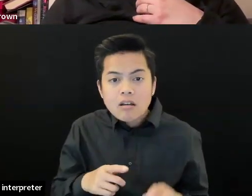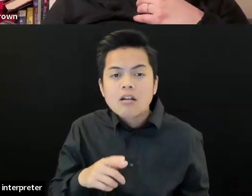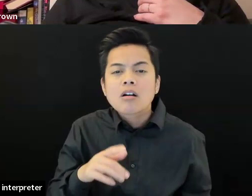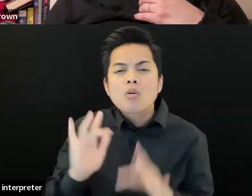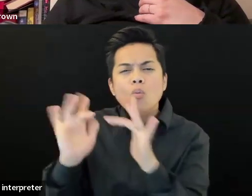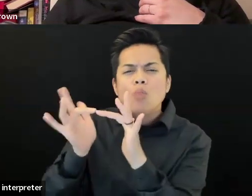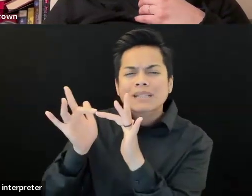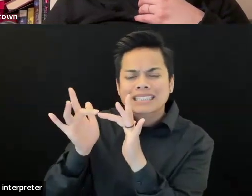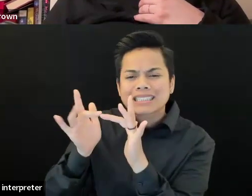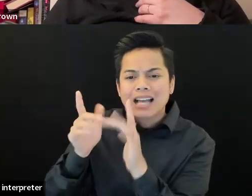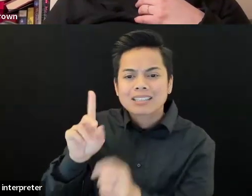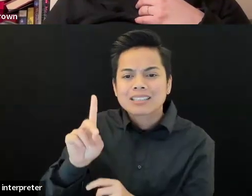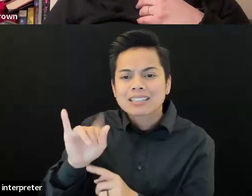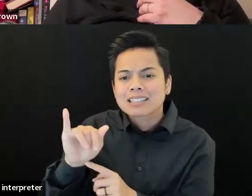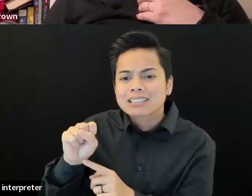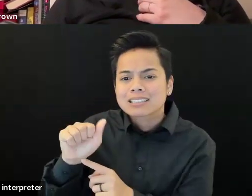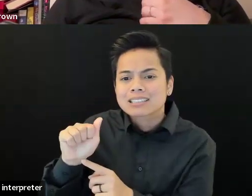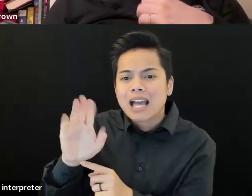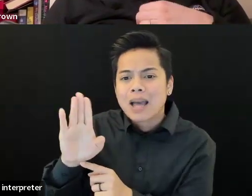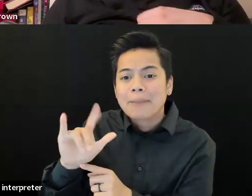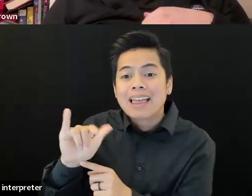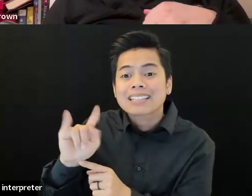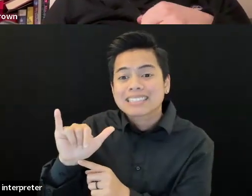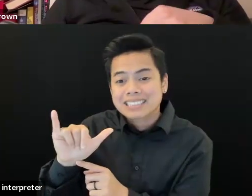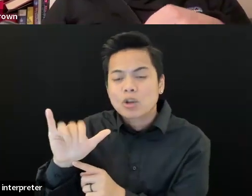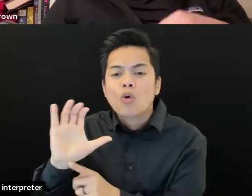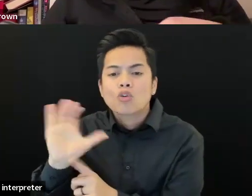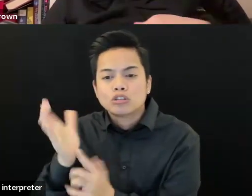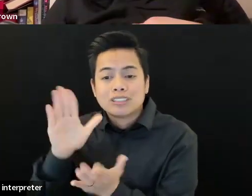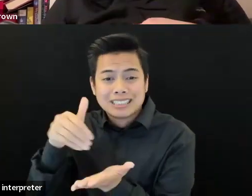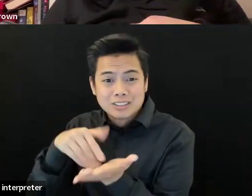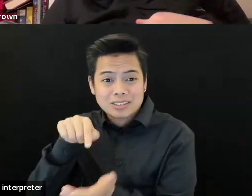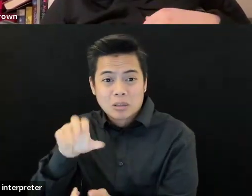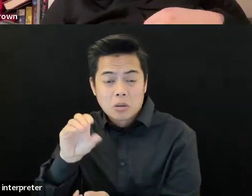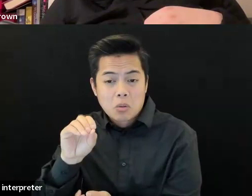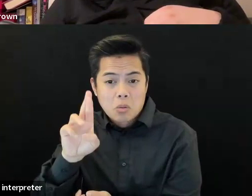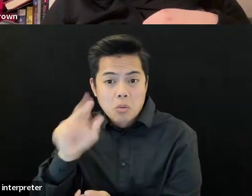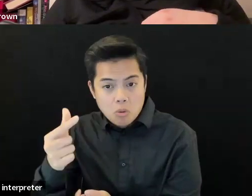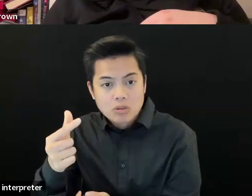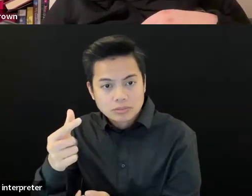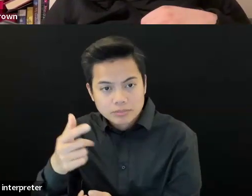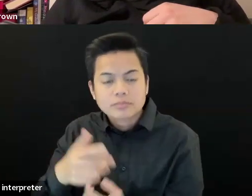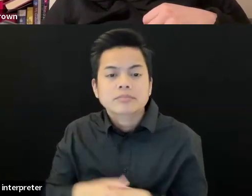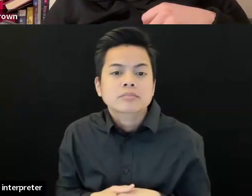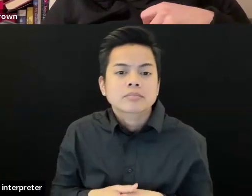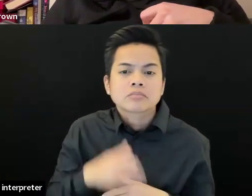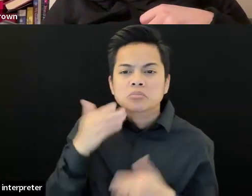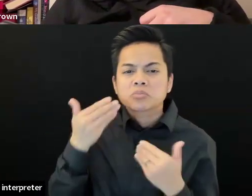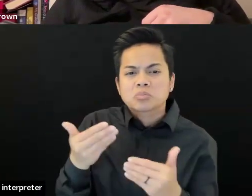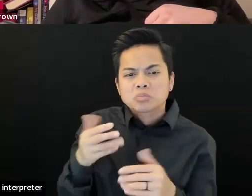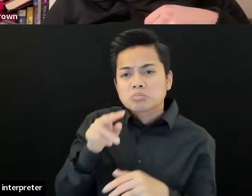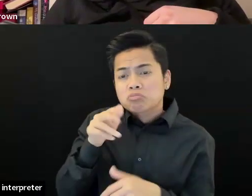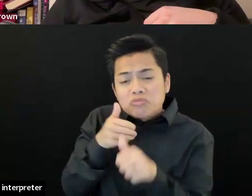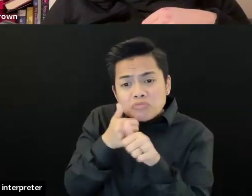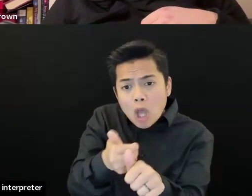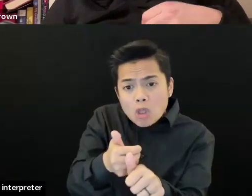very basic website right now. You can, uh, follow us on Instagram and Disability Cultural